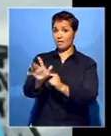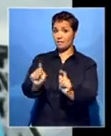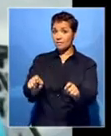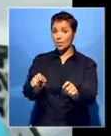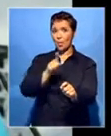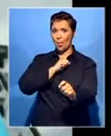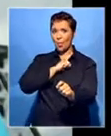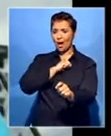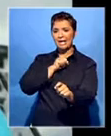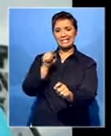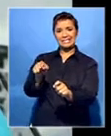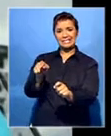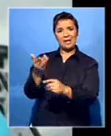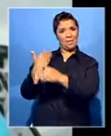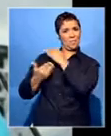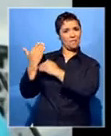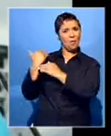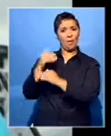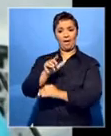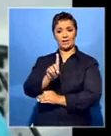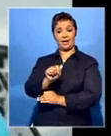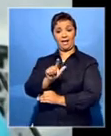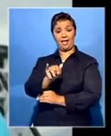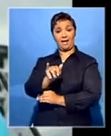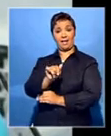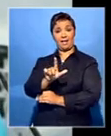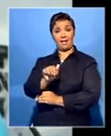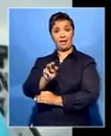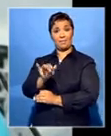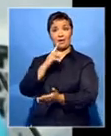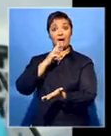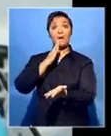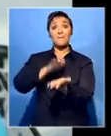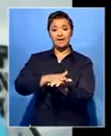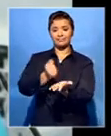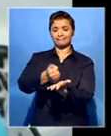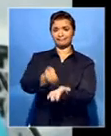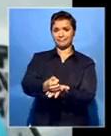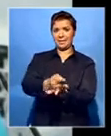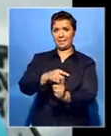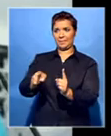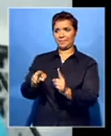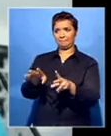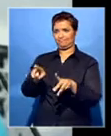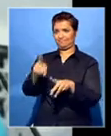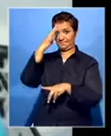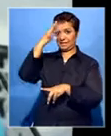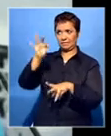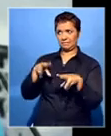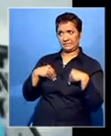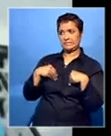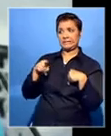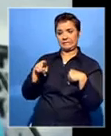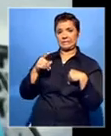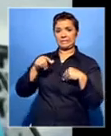had been chosen given the history of South Africa in bending to Chinese pressure and